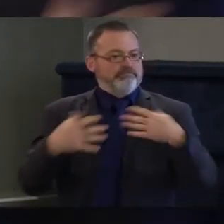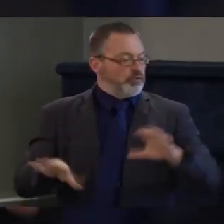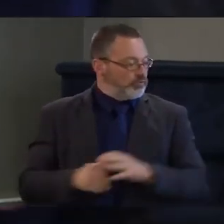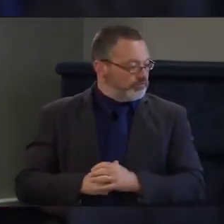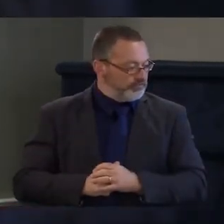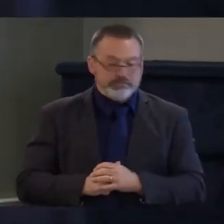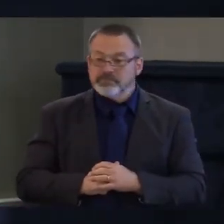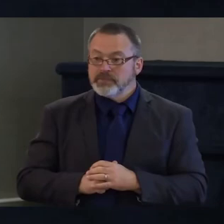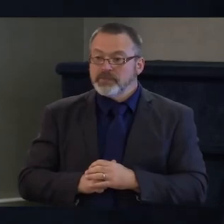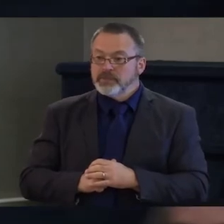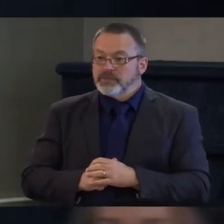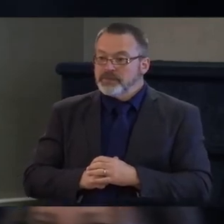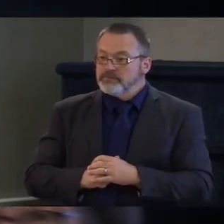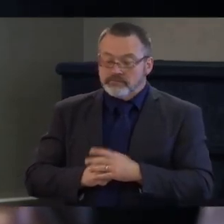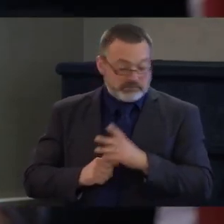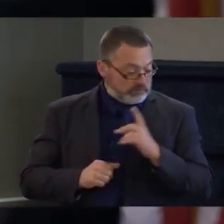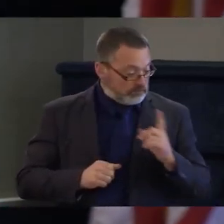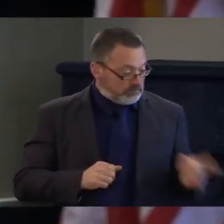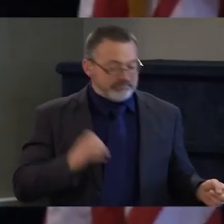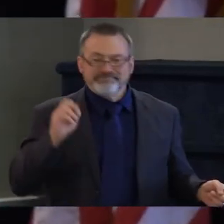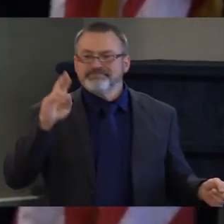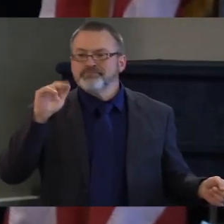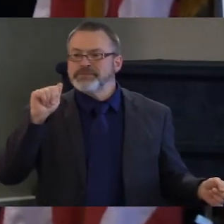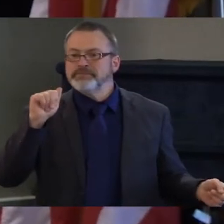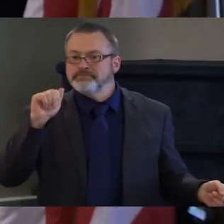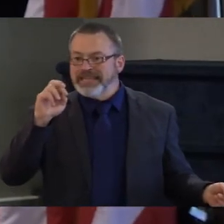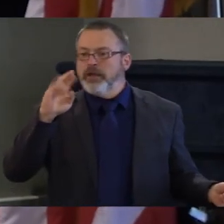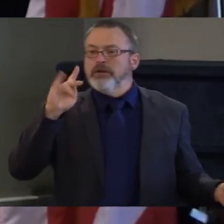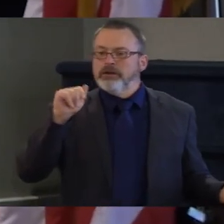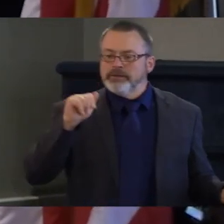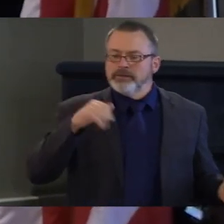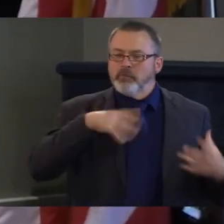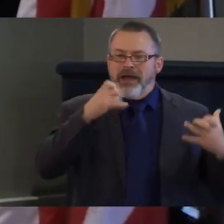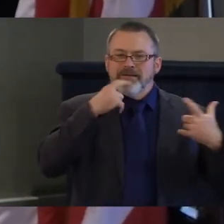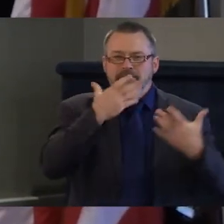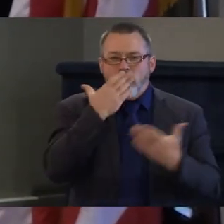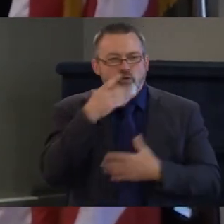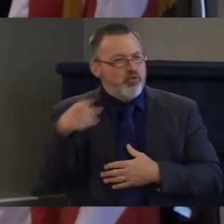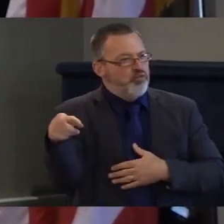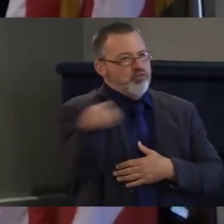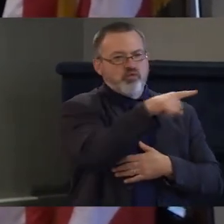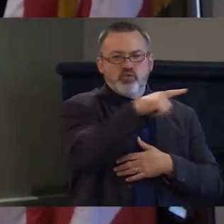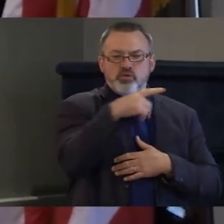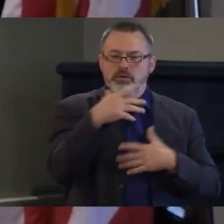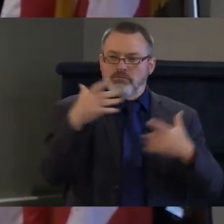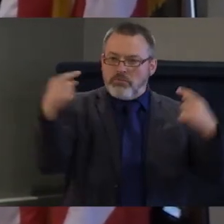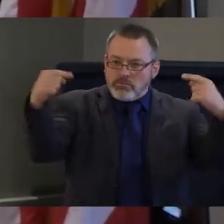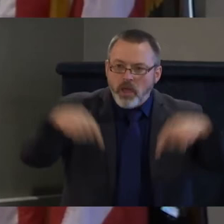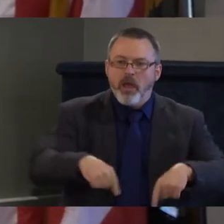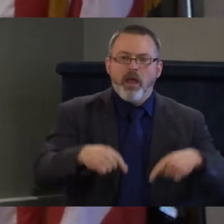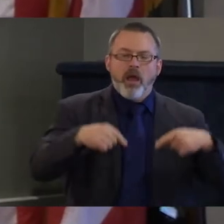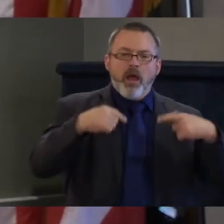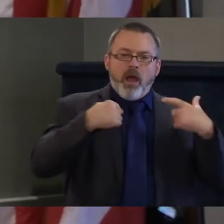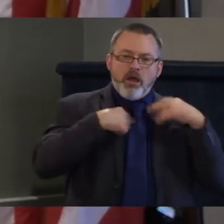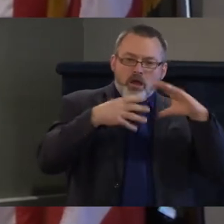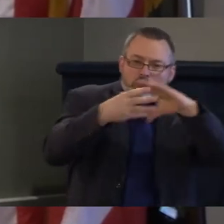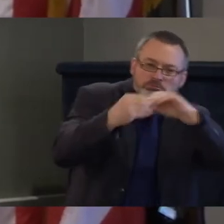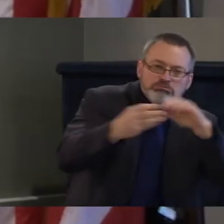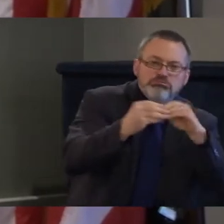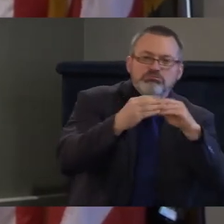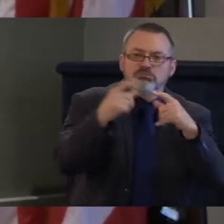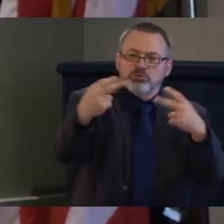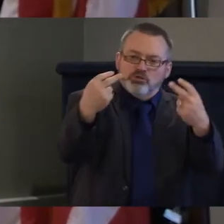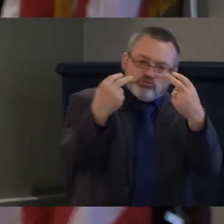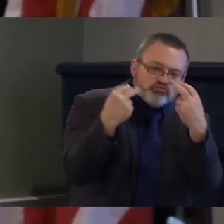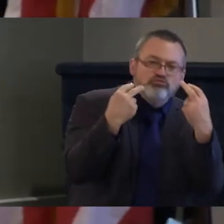say again thank you so much for the opportunity to share my experience with you all and what i hope to